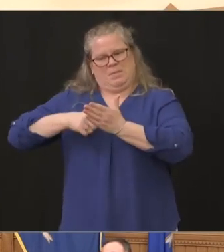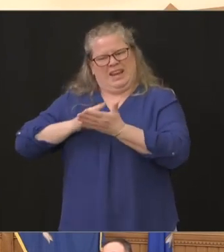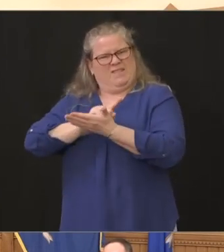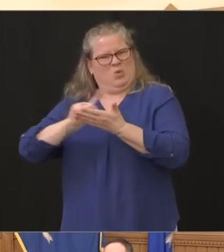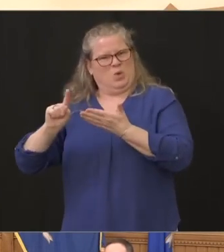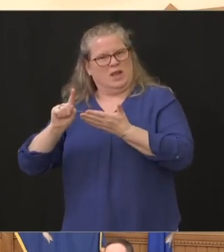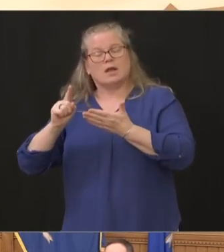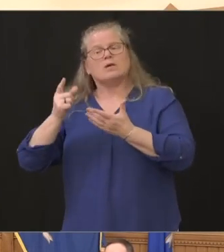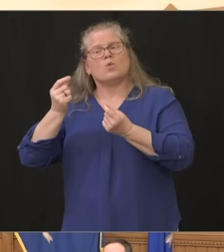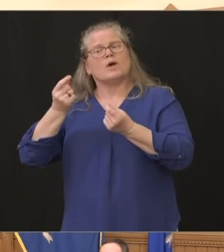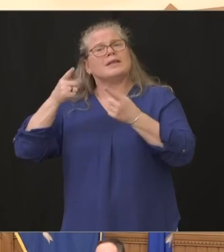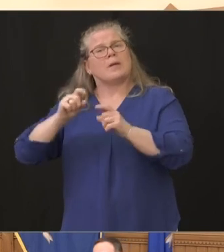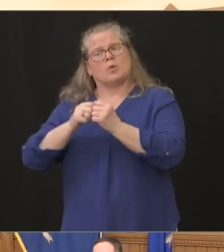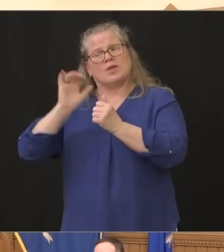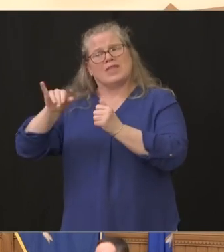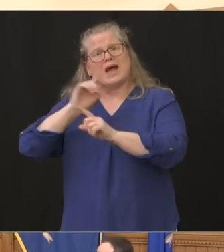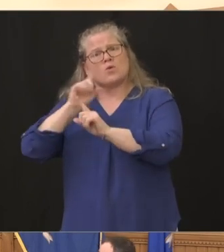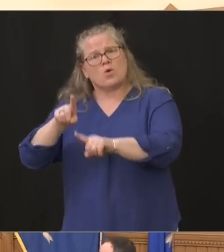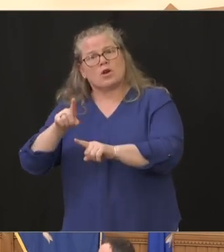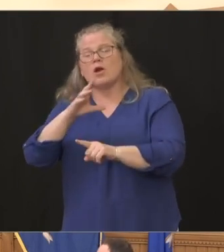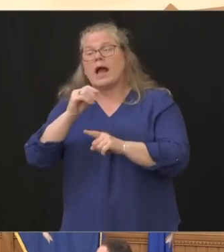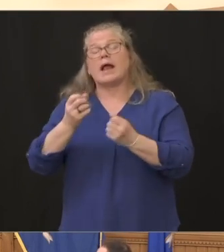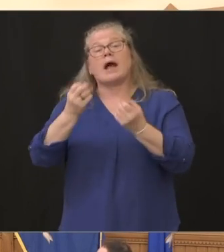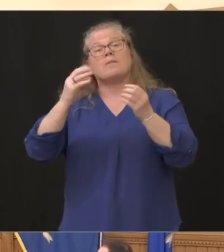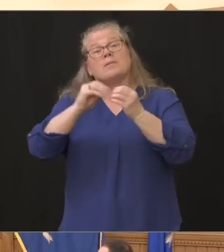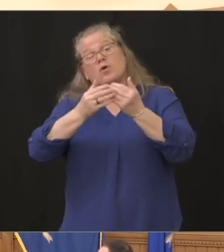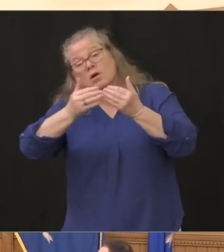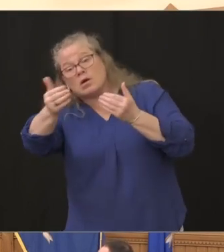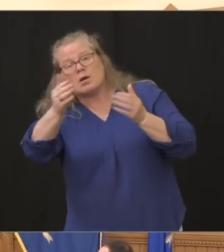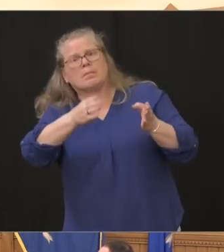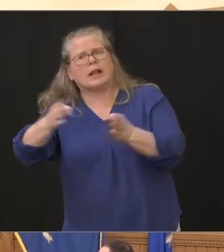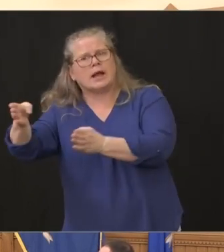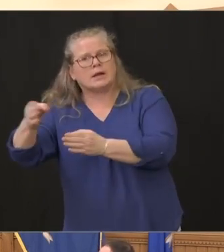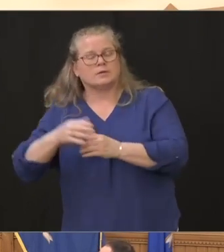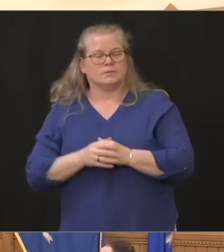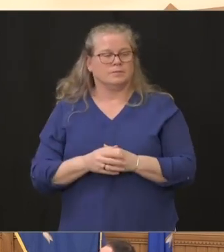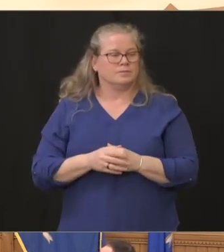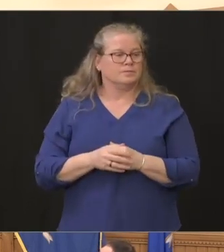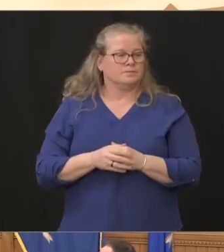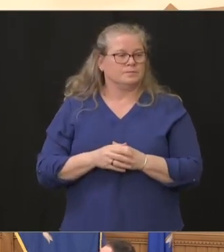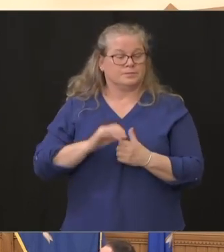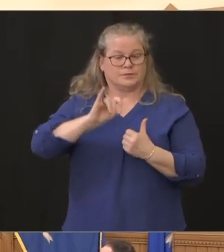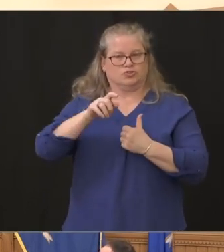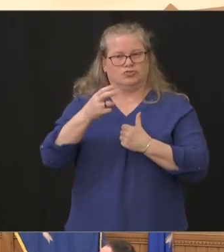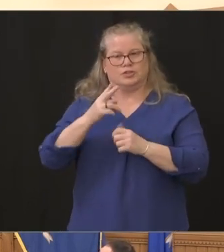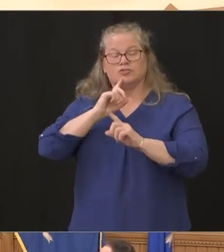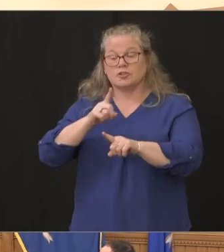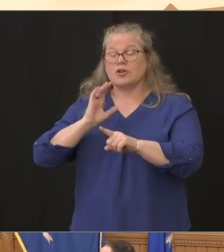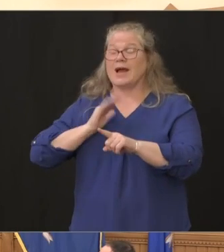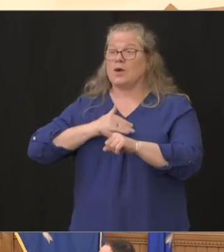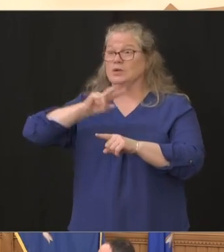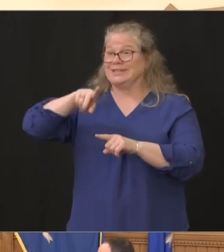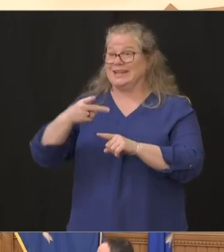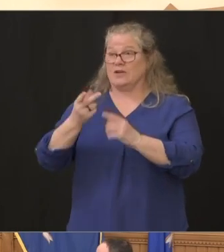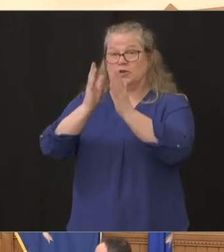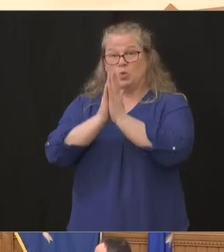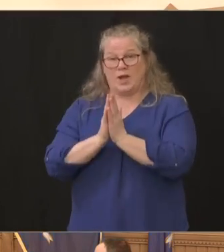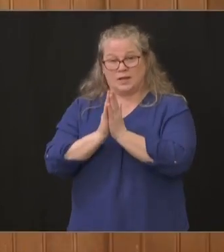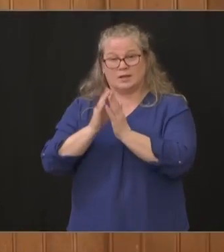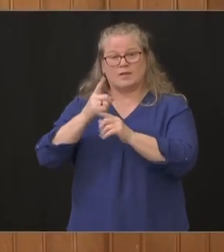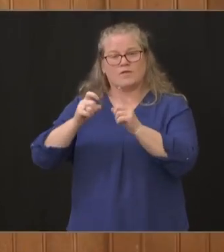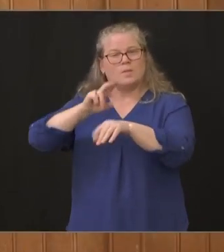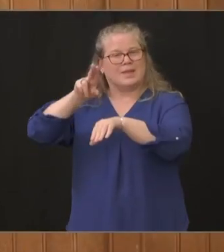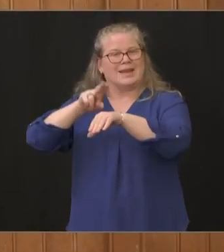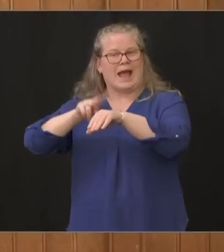in the state right now yeah so the thousand ventilators you're referring to was our second request of the national stockpile the first being